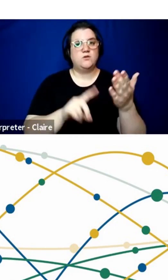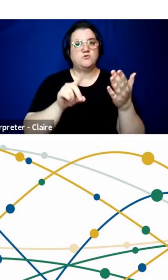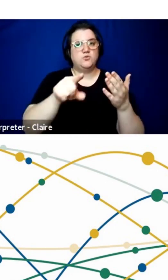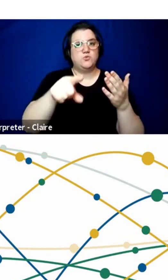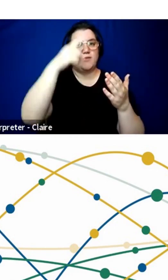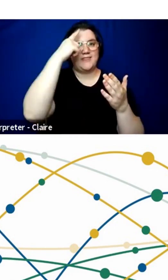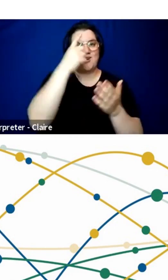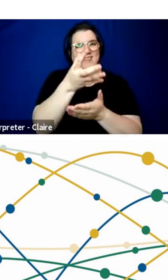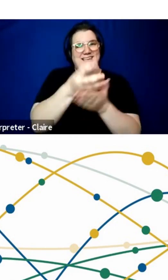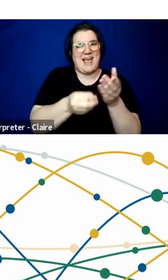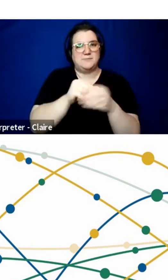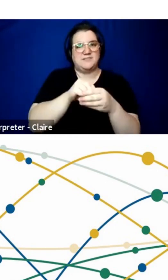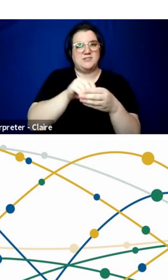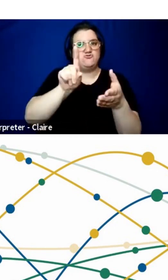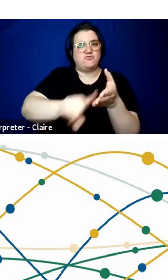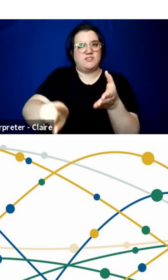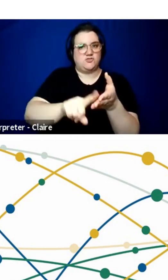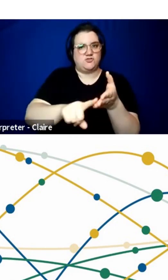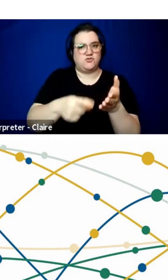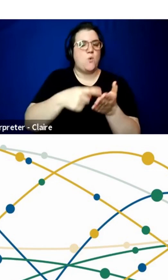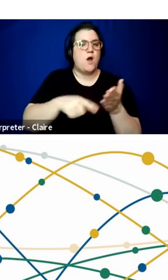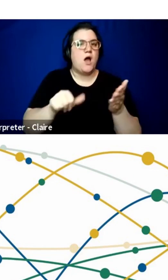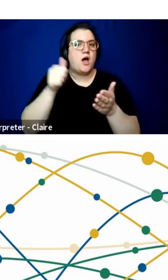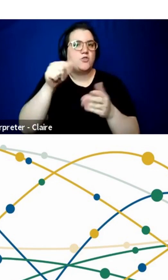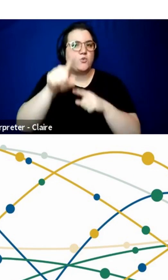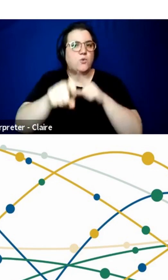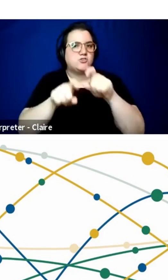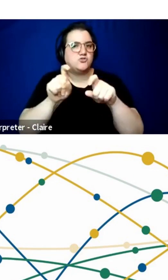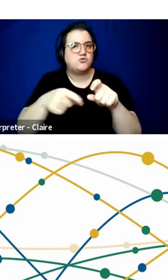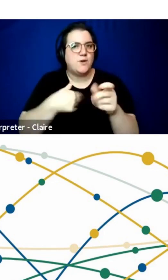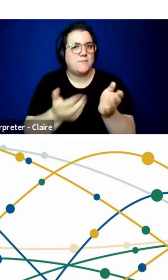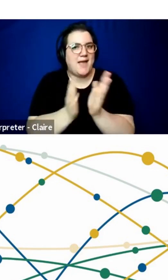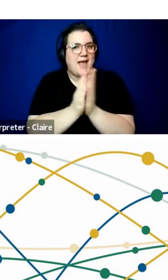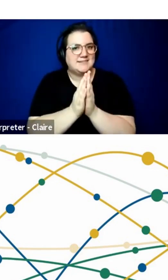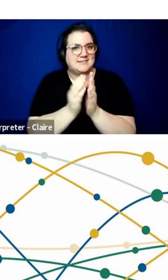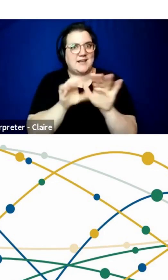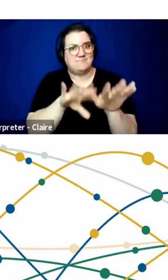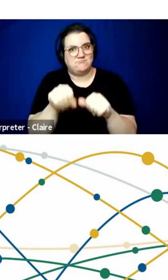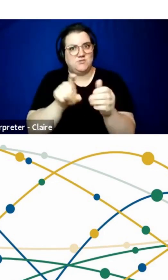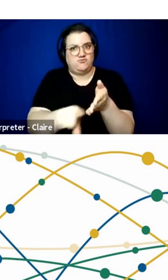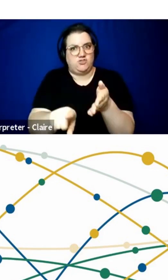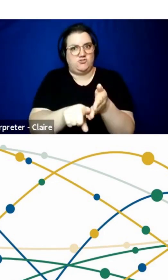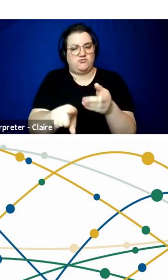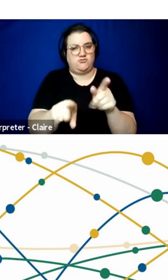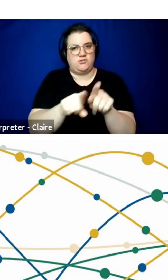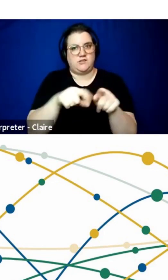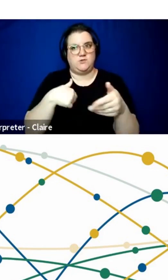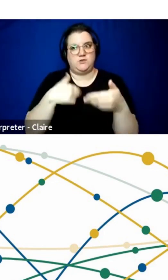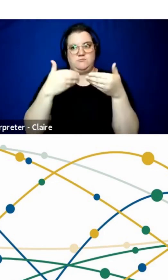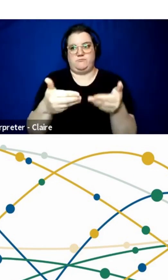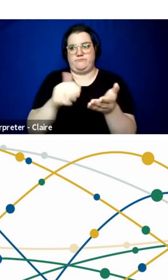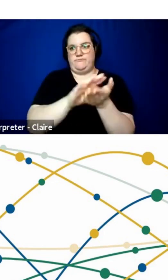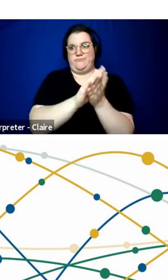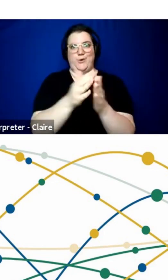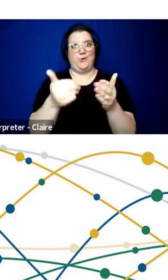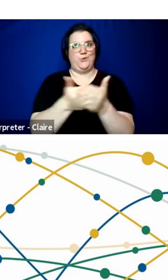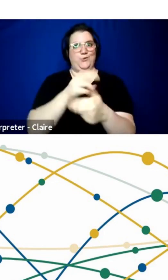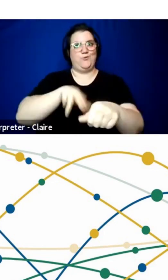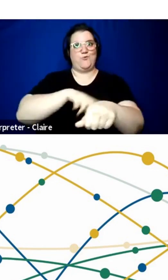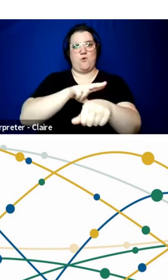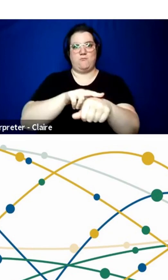other questions that we'd be asking and doing research on as we move into this new normal of telehealth?